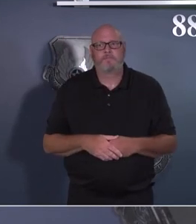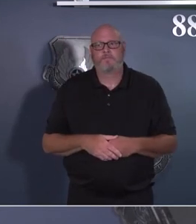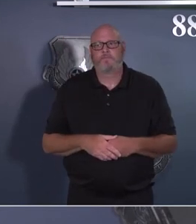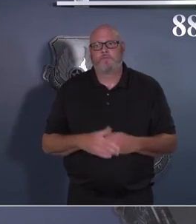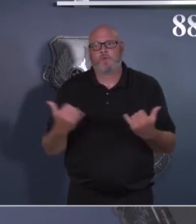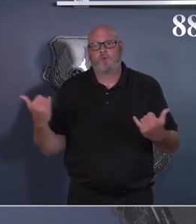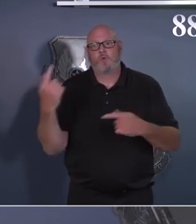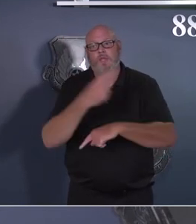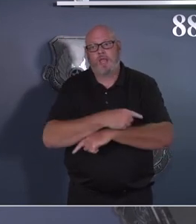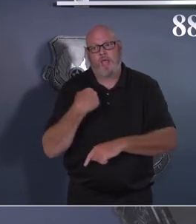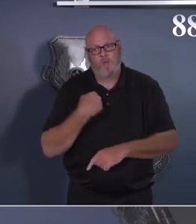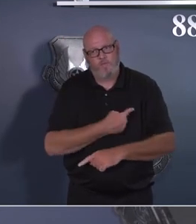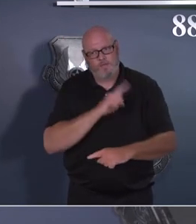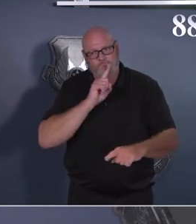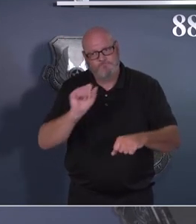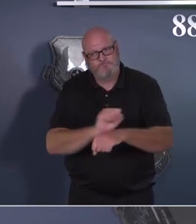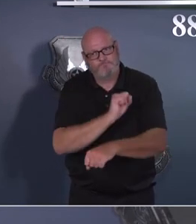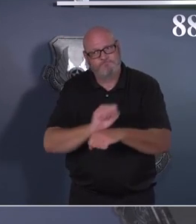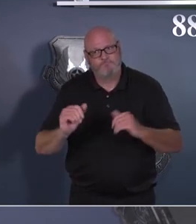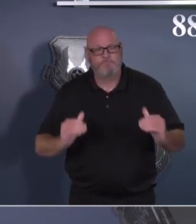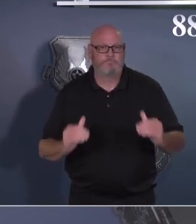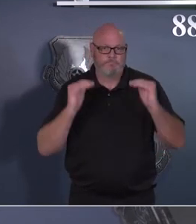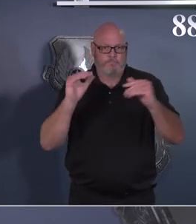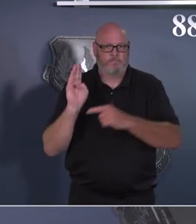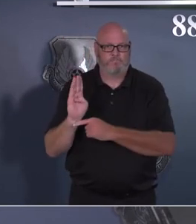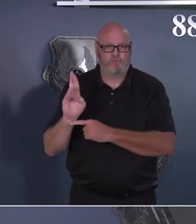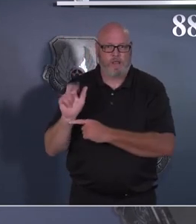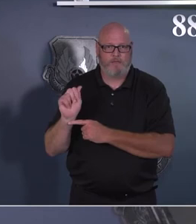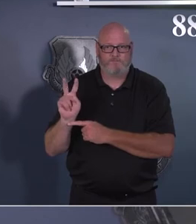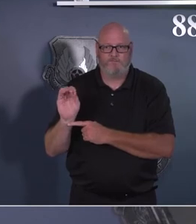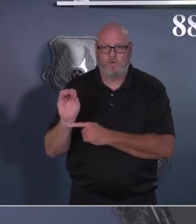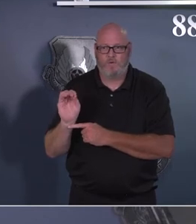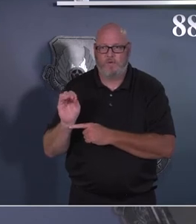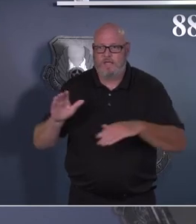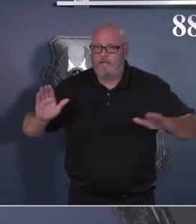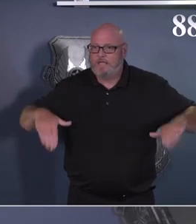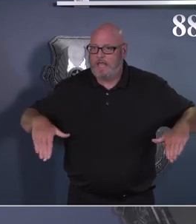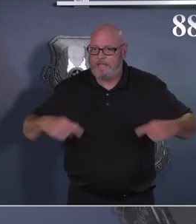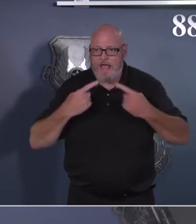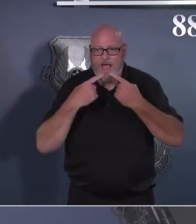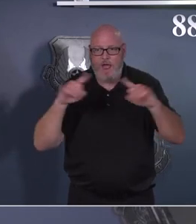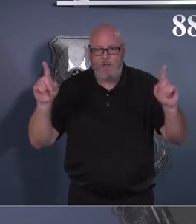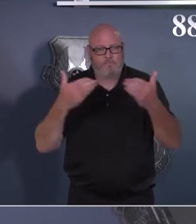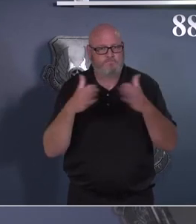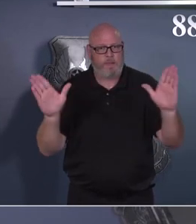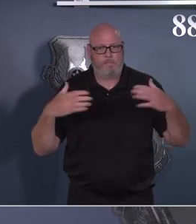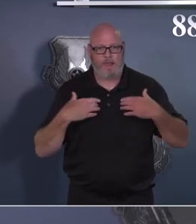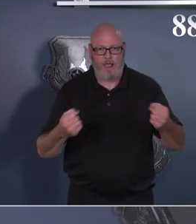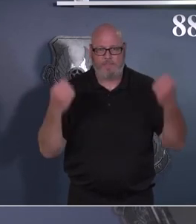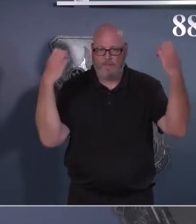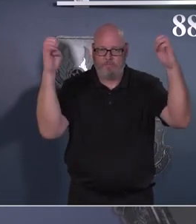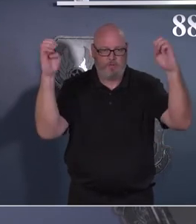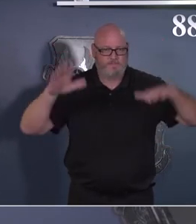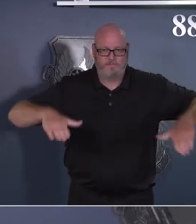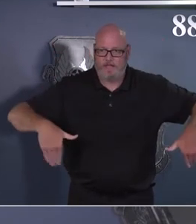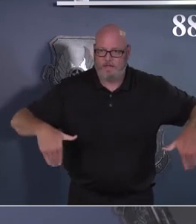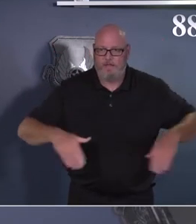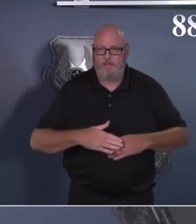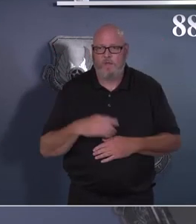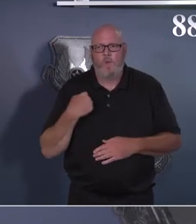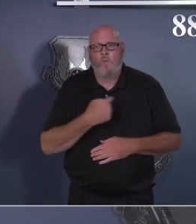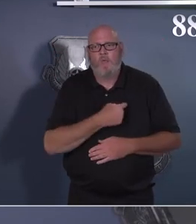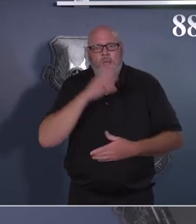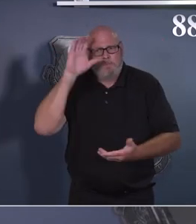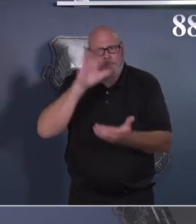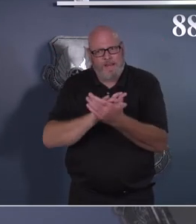protection condition Bravo. We did not declare a public health emergency. We believe we had the right mitigating measures out there and the right capability and